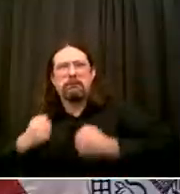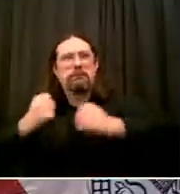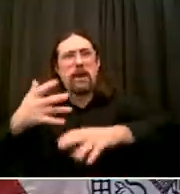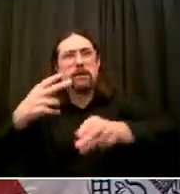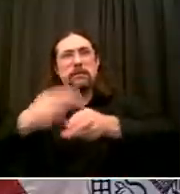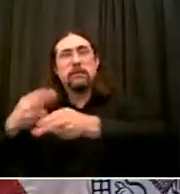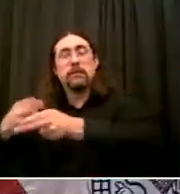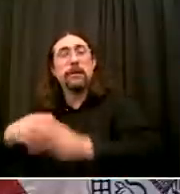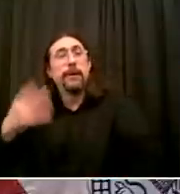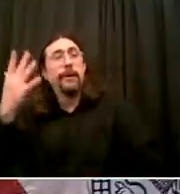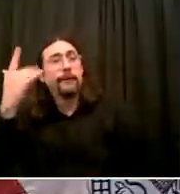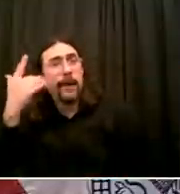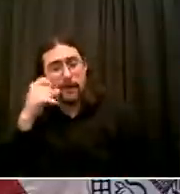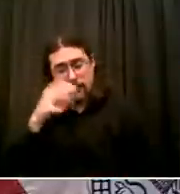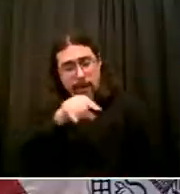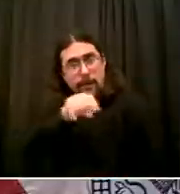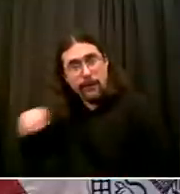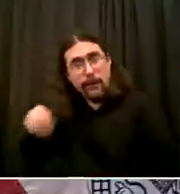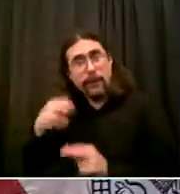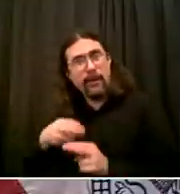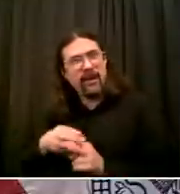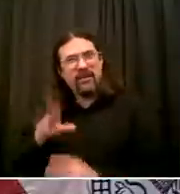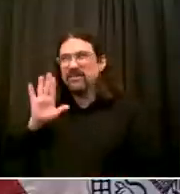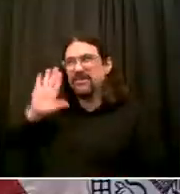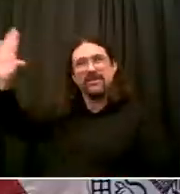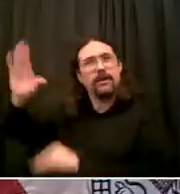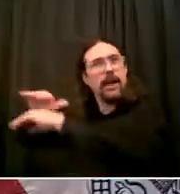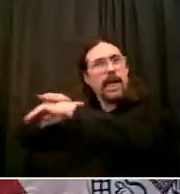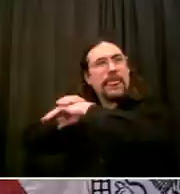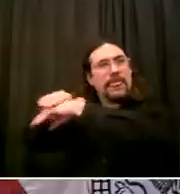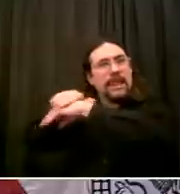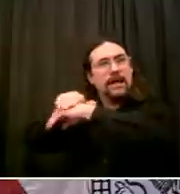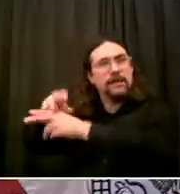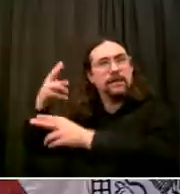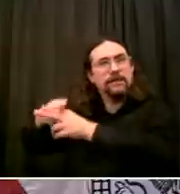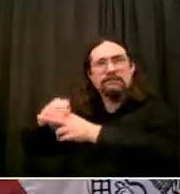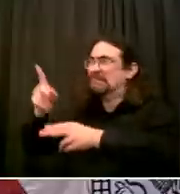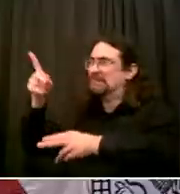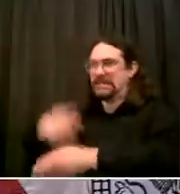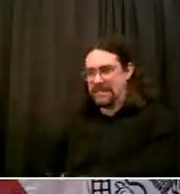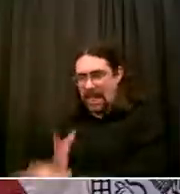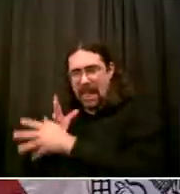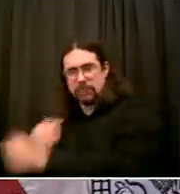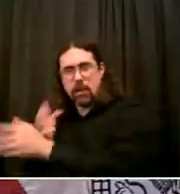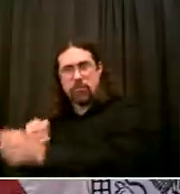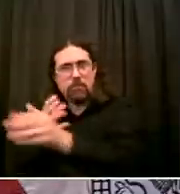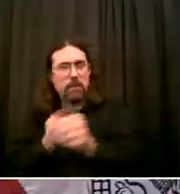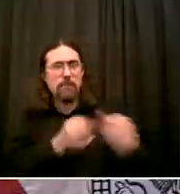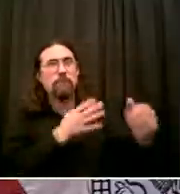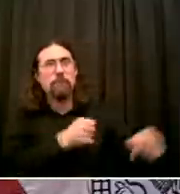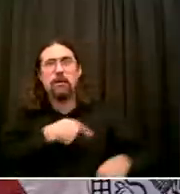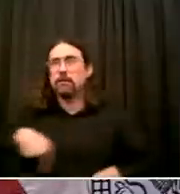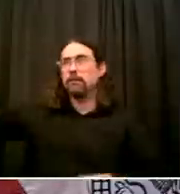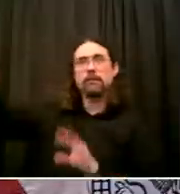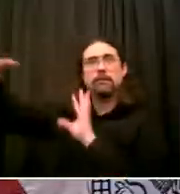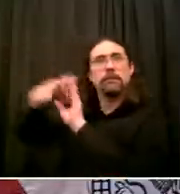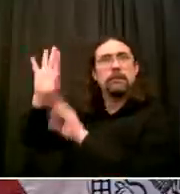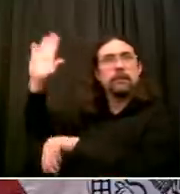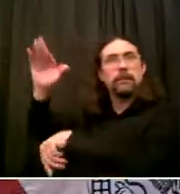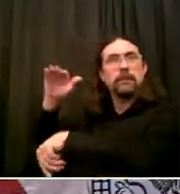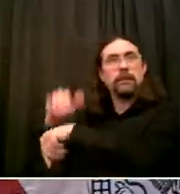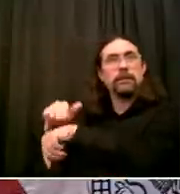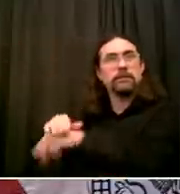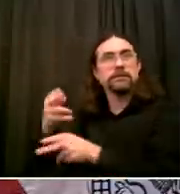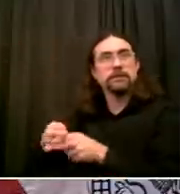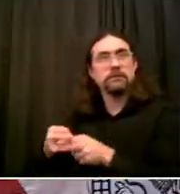Because everyone involved is a human being You're not going to be shocked to find out that many of them had profound contradictions And I don't know how anyone can fight against